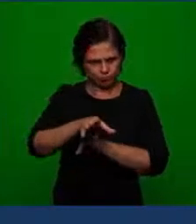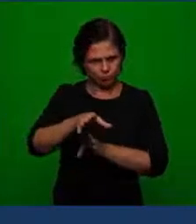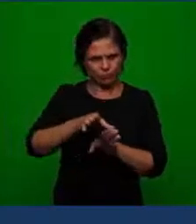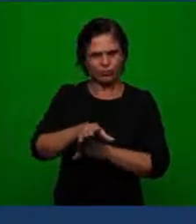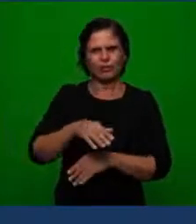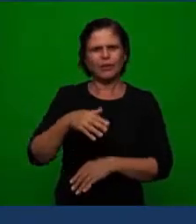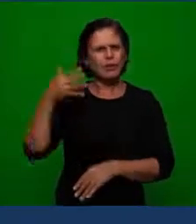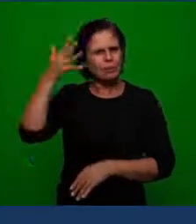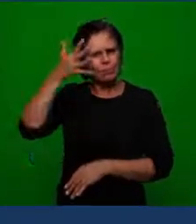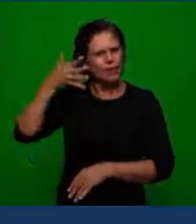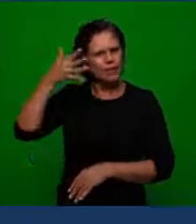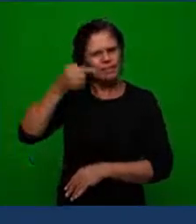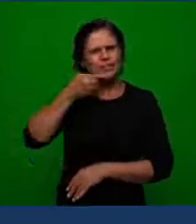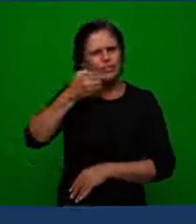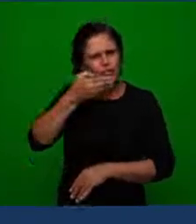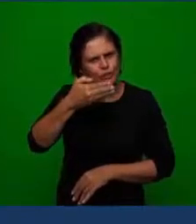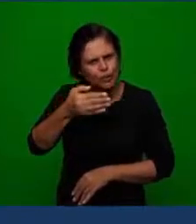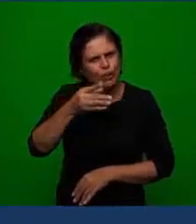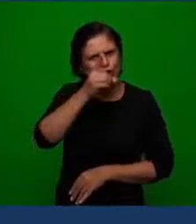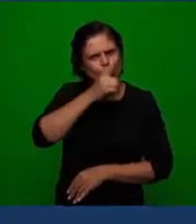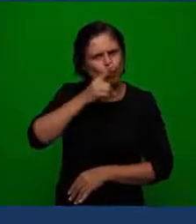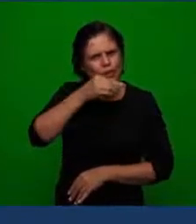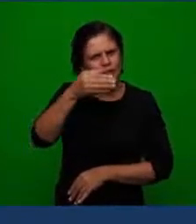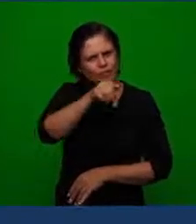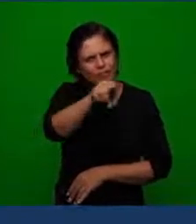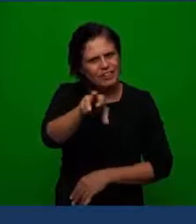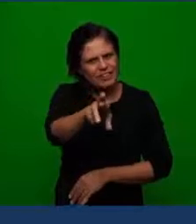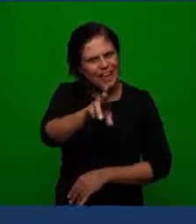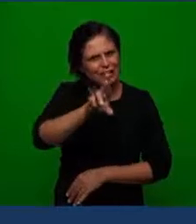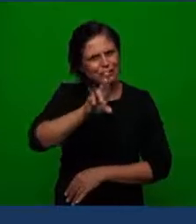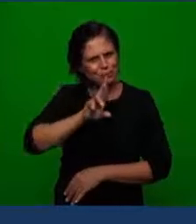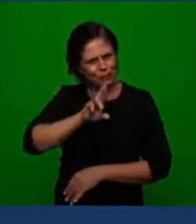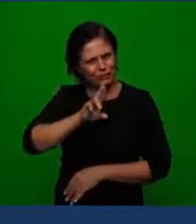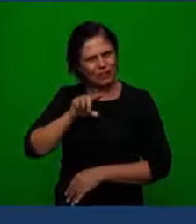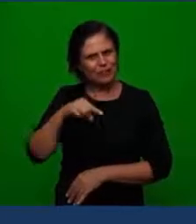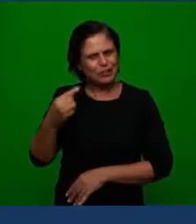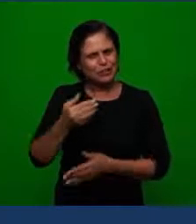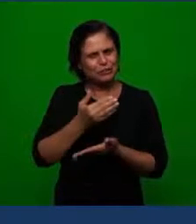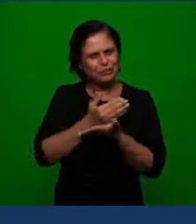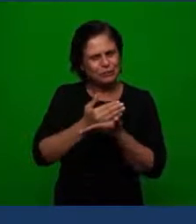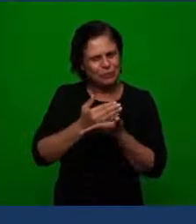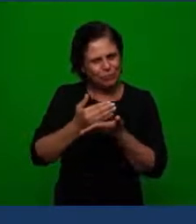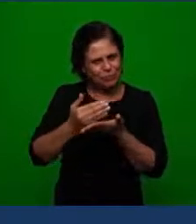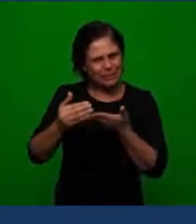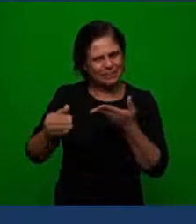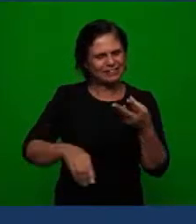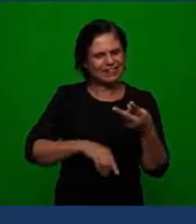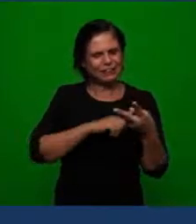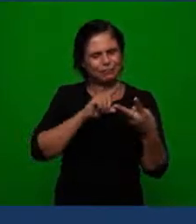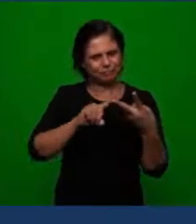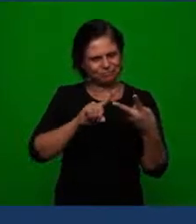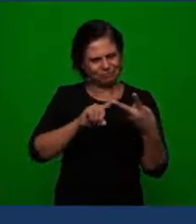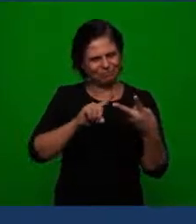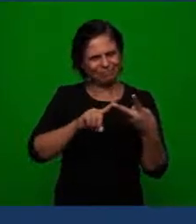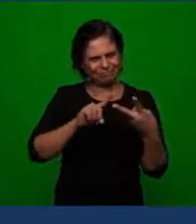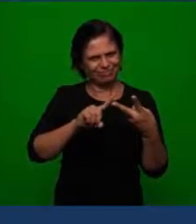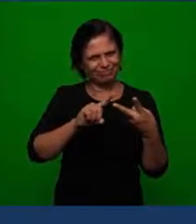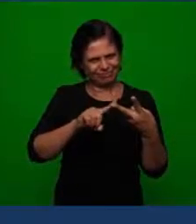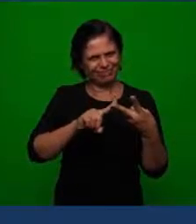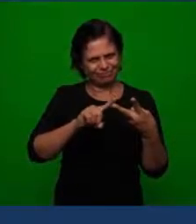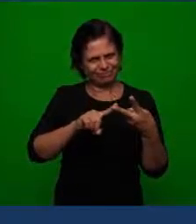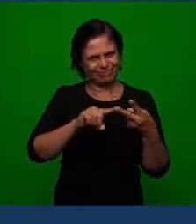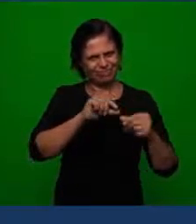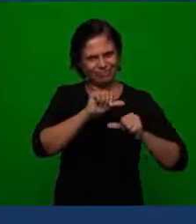instruction so the next Sunday this coming Sunday we're going to give the answer and we're going to enter into this second